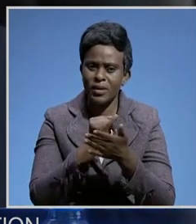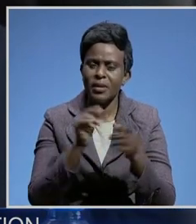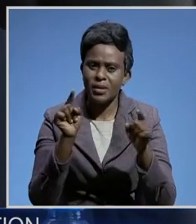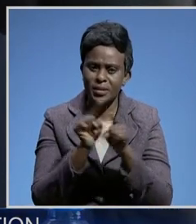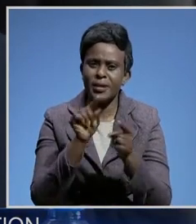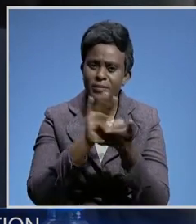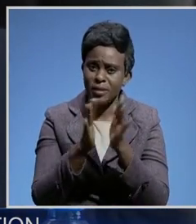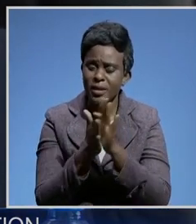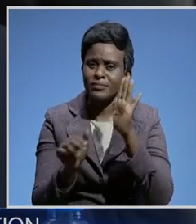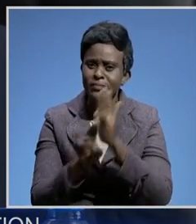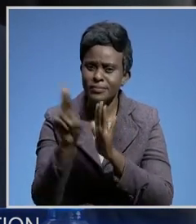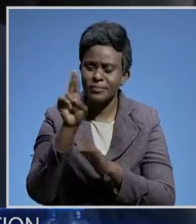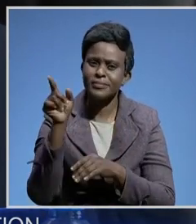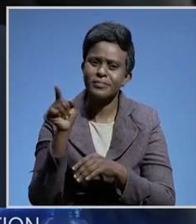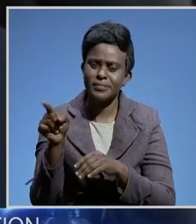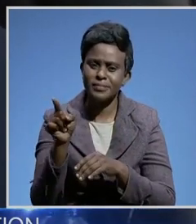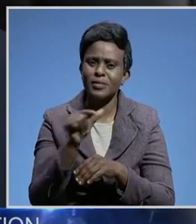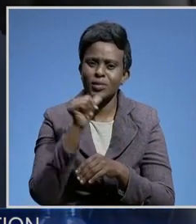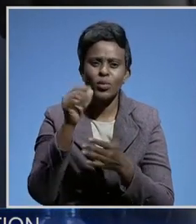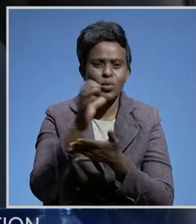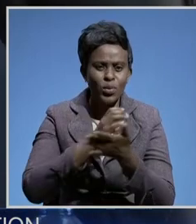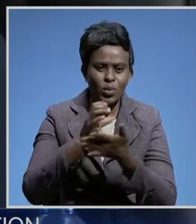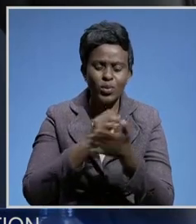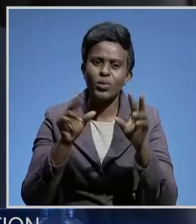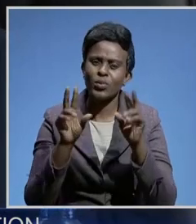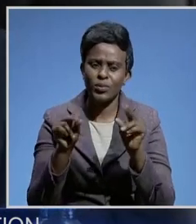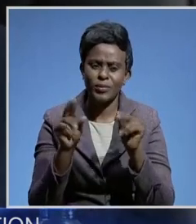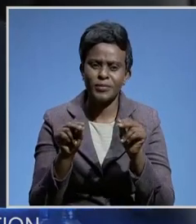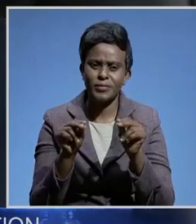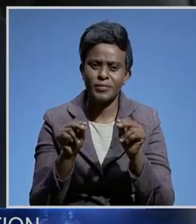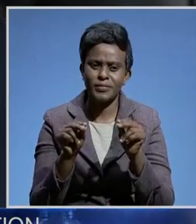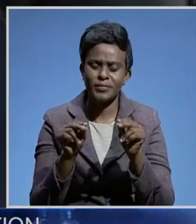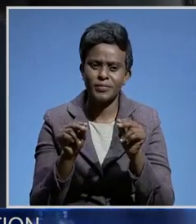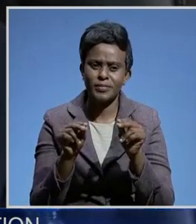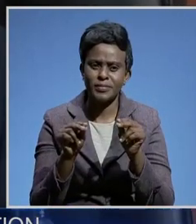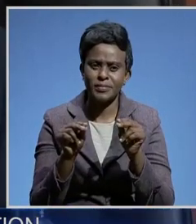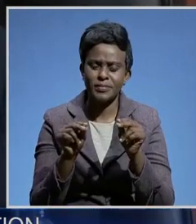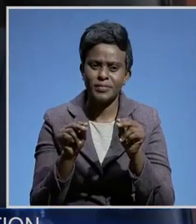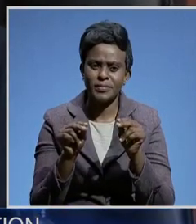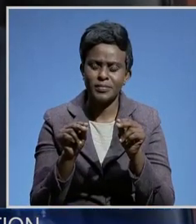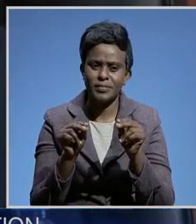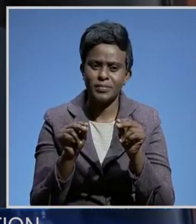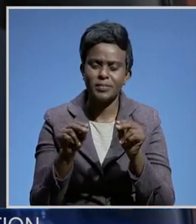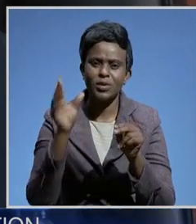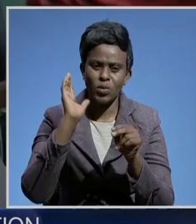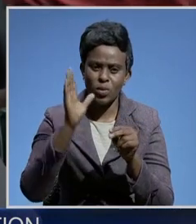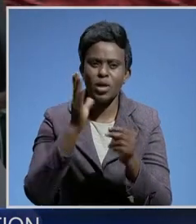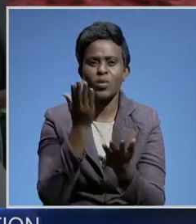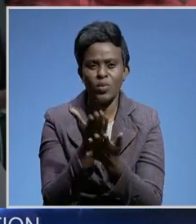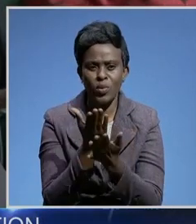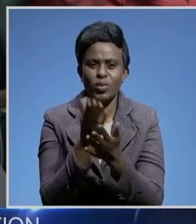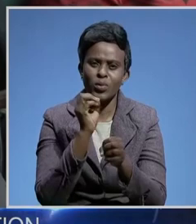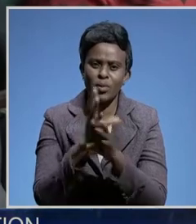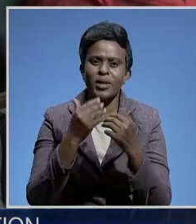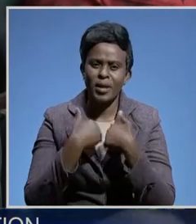university, not a college, I thought it was a college myself. You know, that proposed already from what I